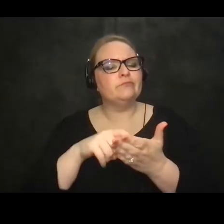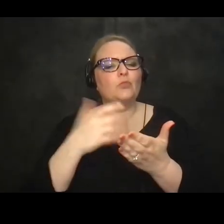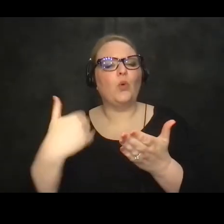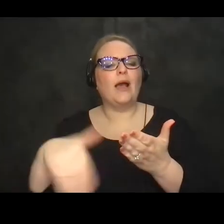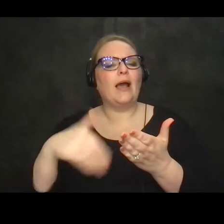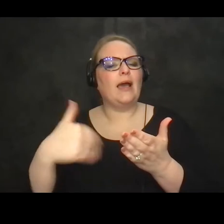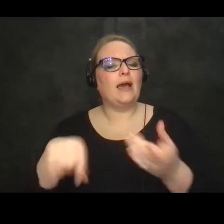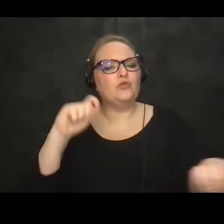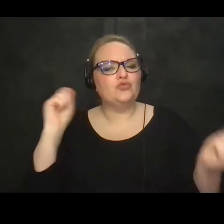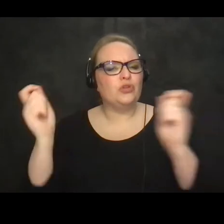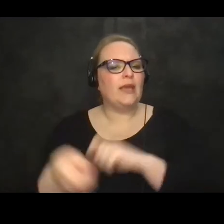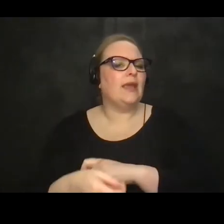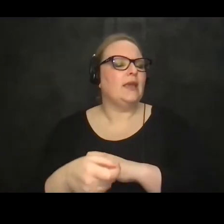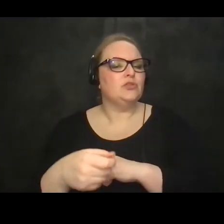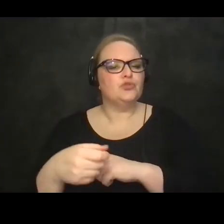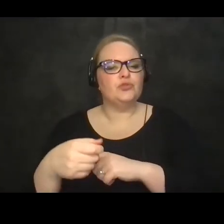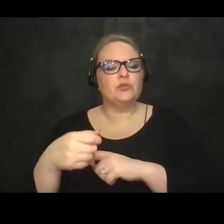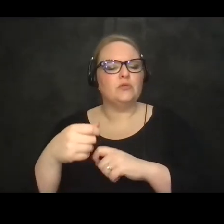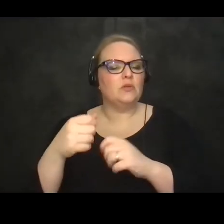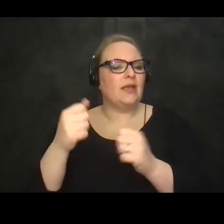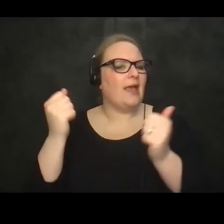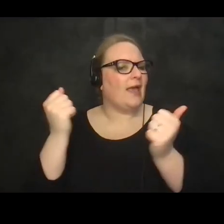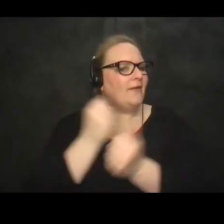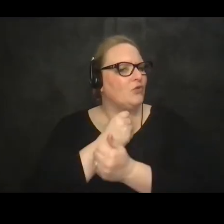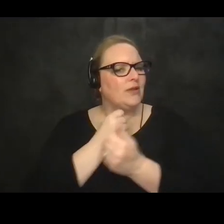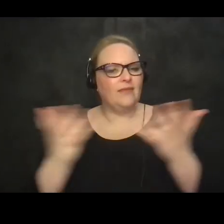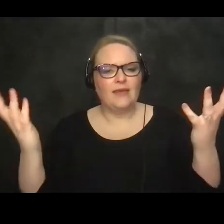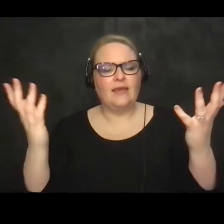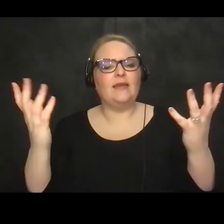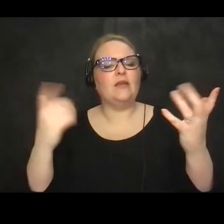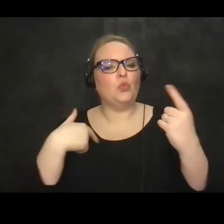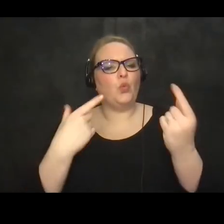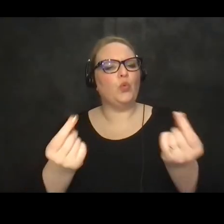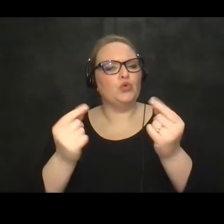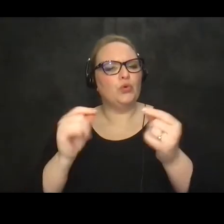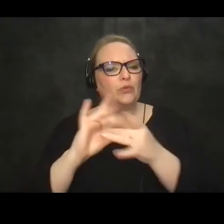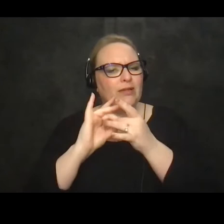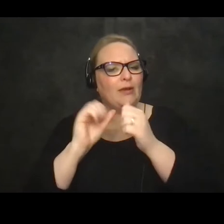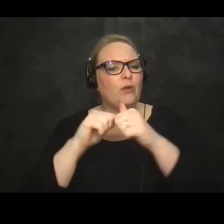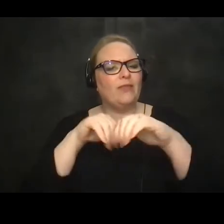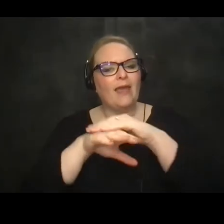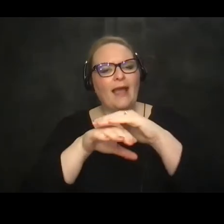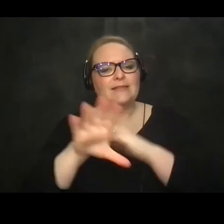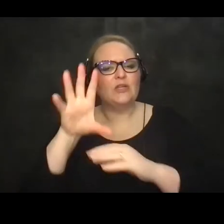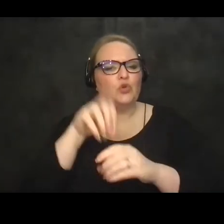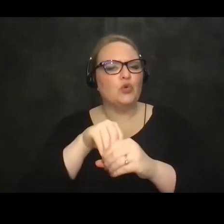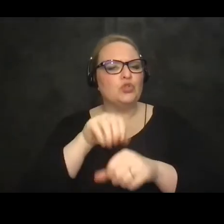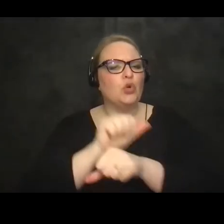in almost every aspect uh of what we're doing uh around access and inclusion in the workplace